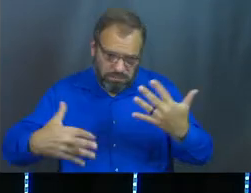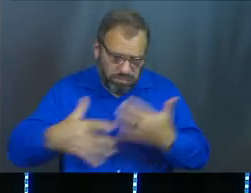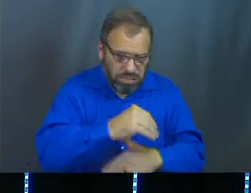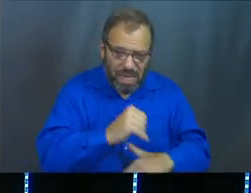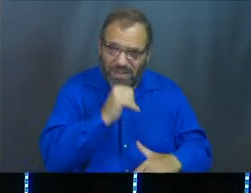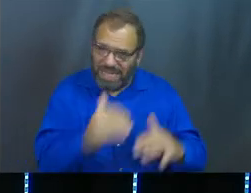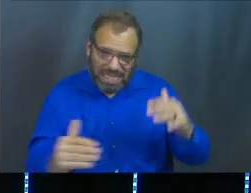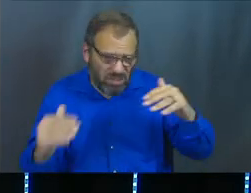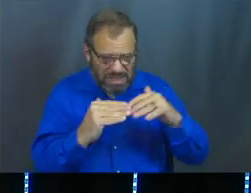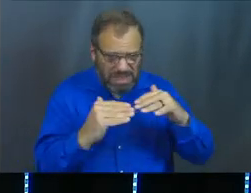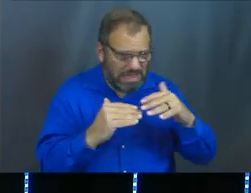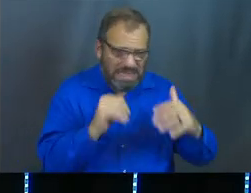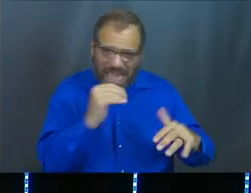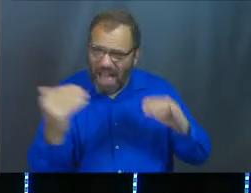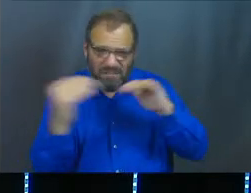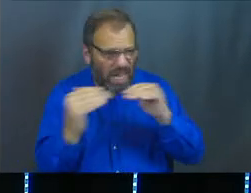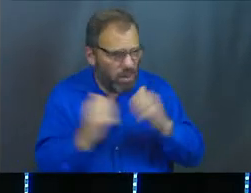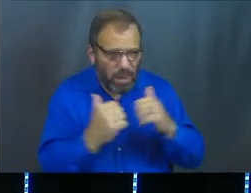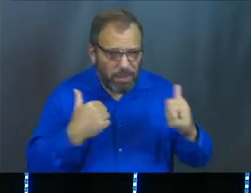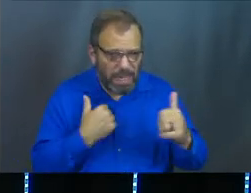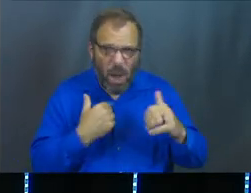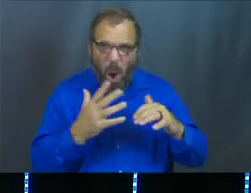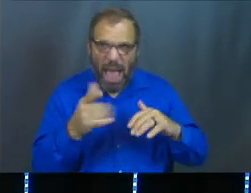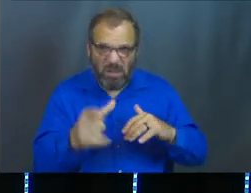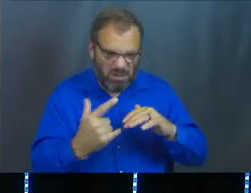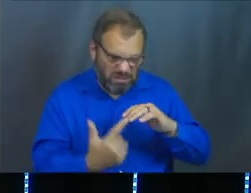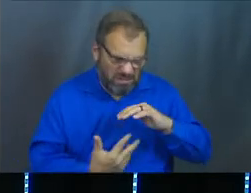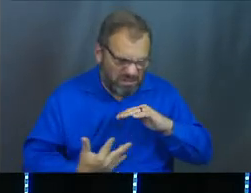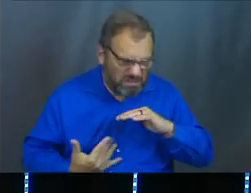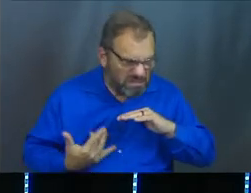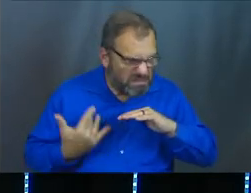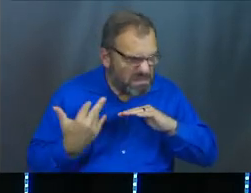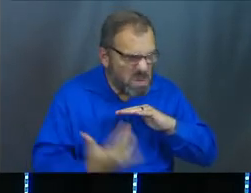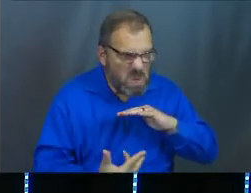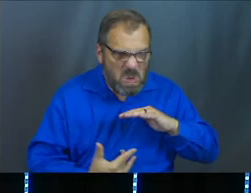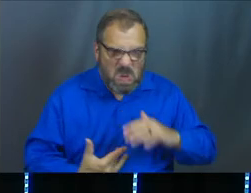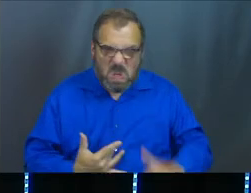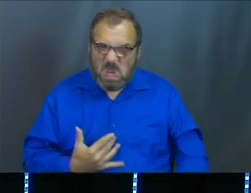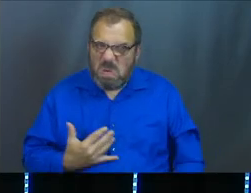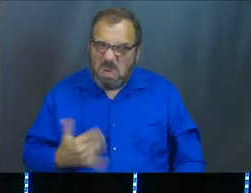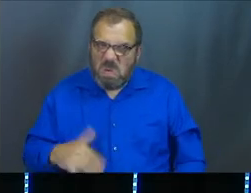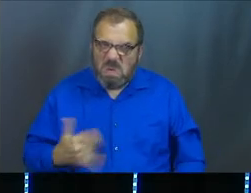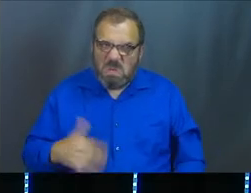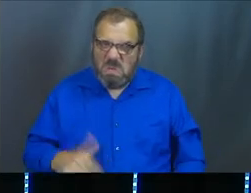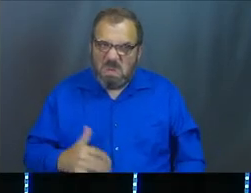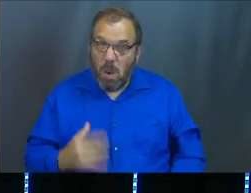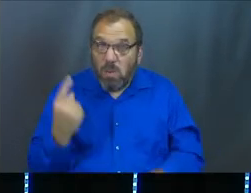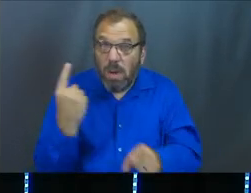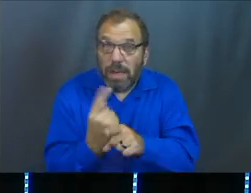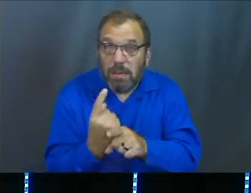injustice every single day. And it boils your heart sometimes. Yes?